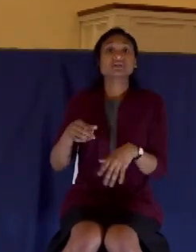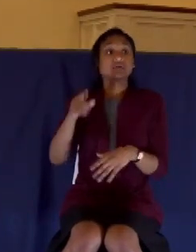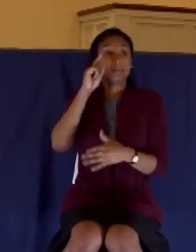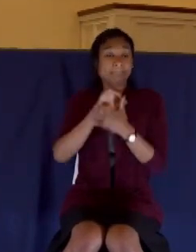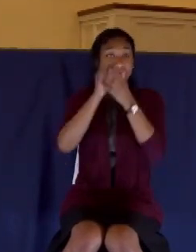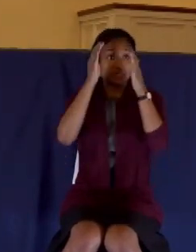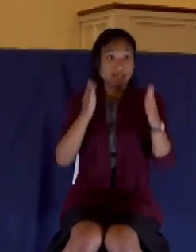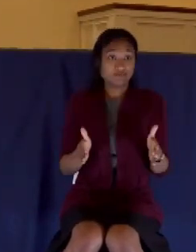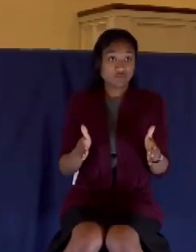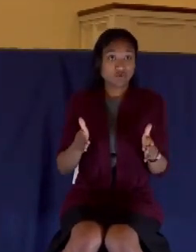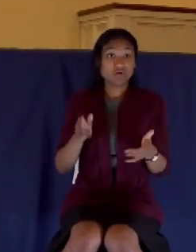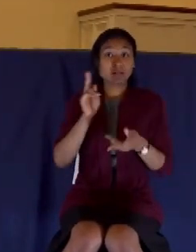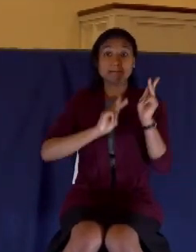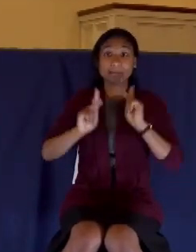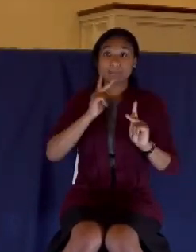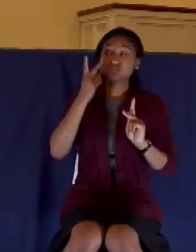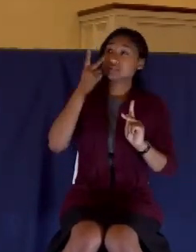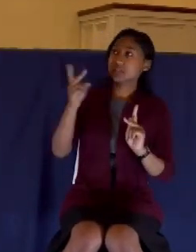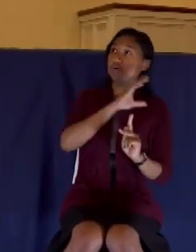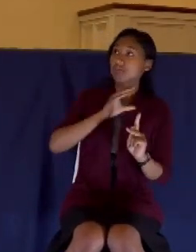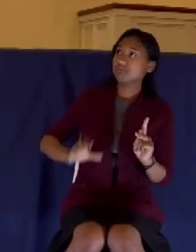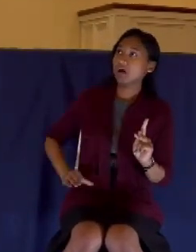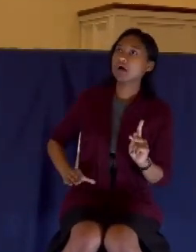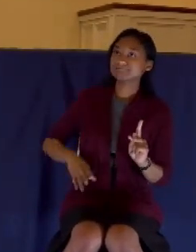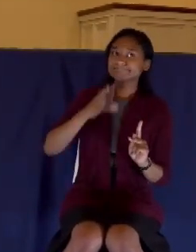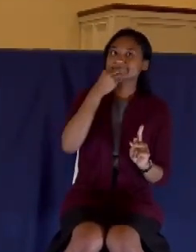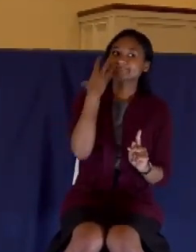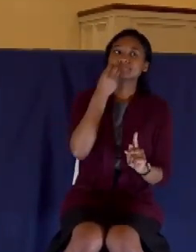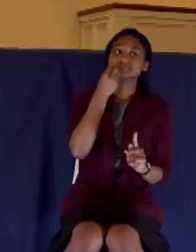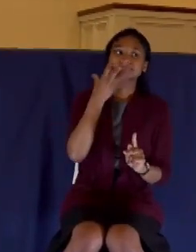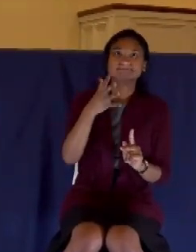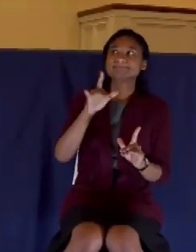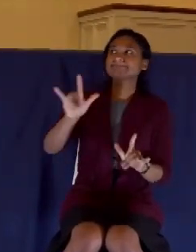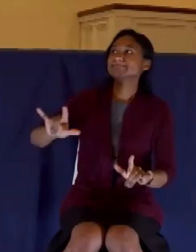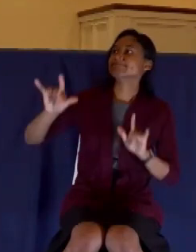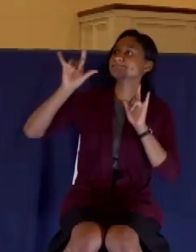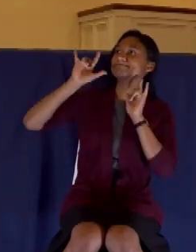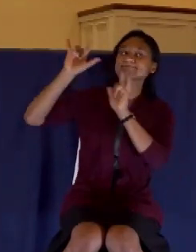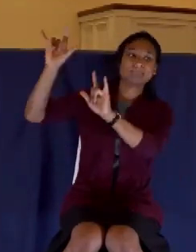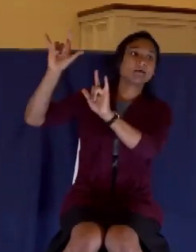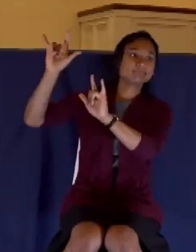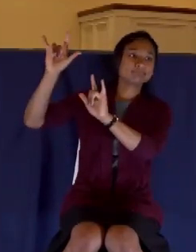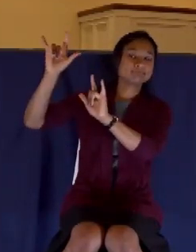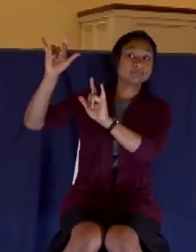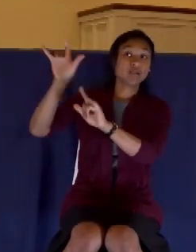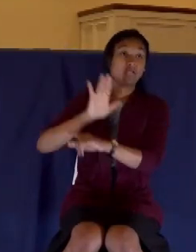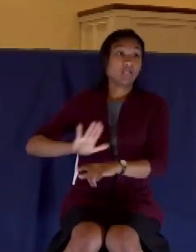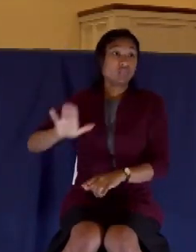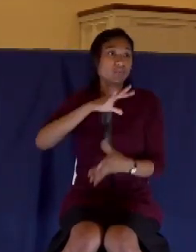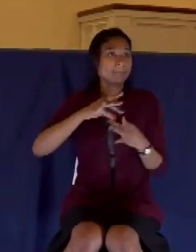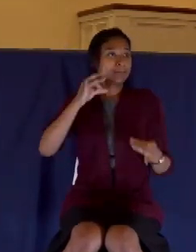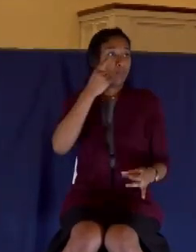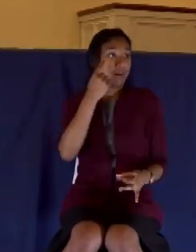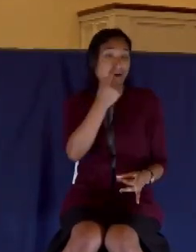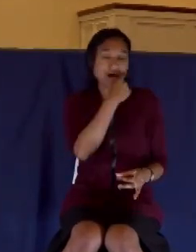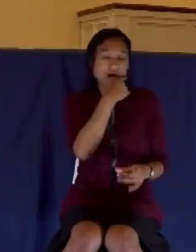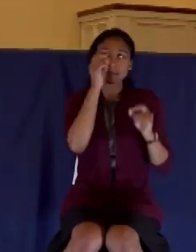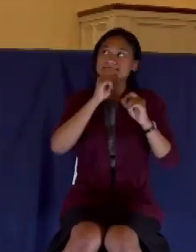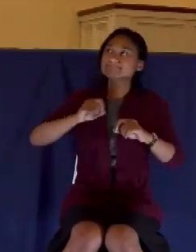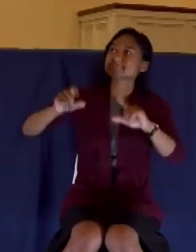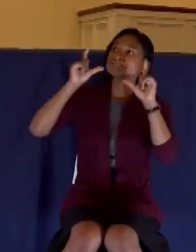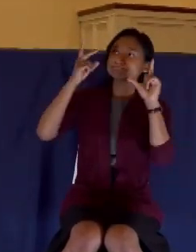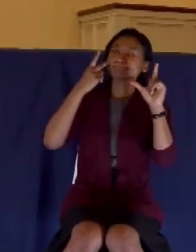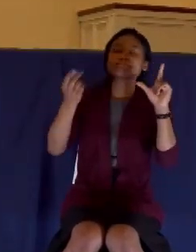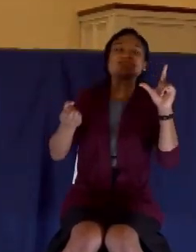beauty of Christ and they love Christ. They've had their spiritual eyes open to see who he is. They